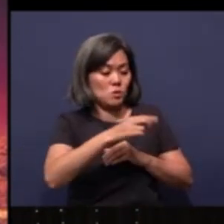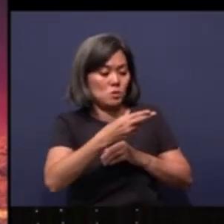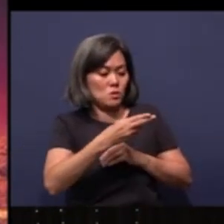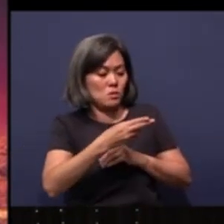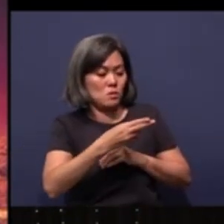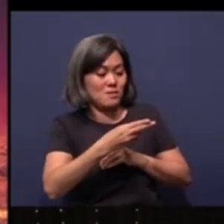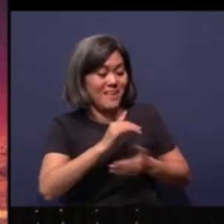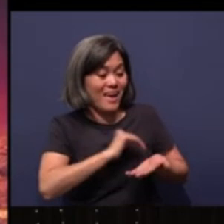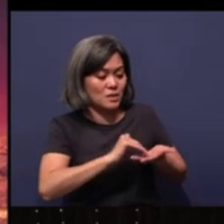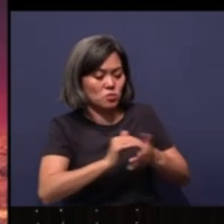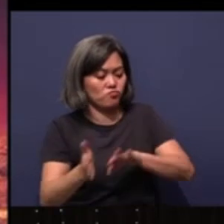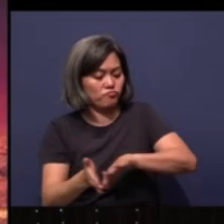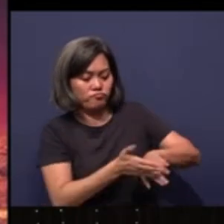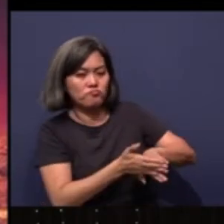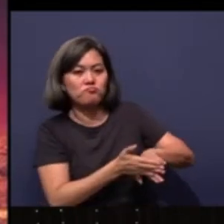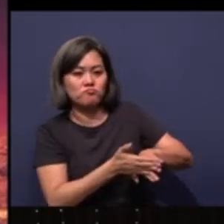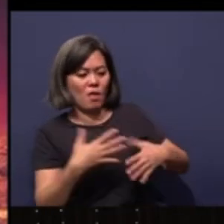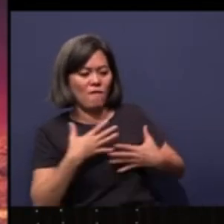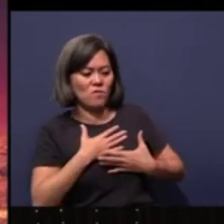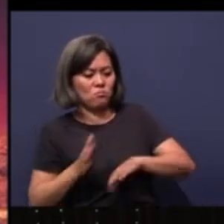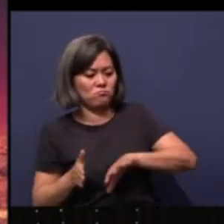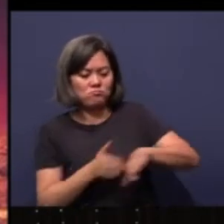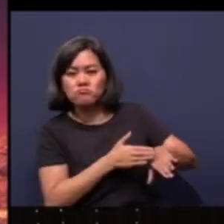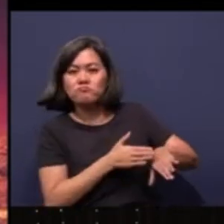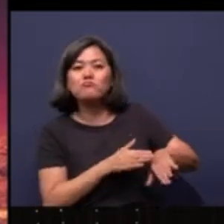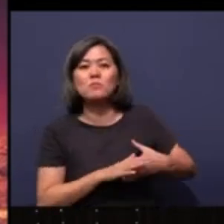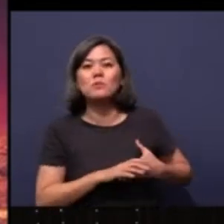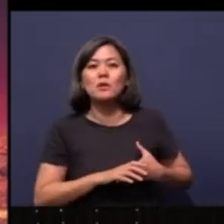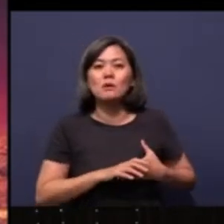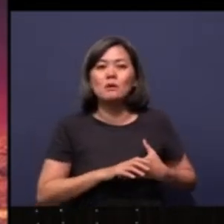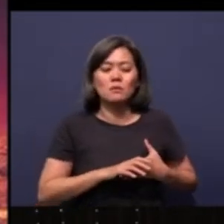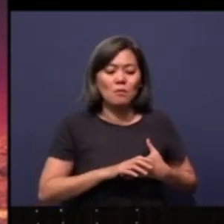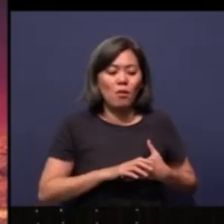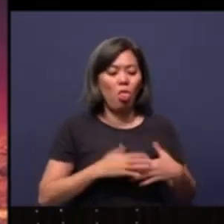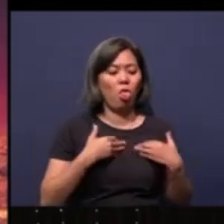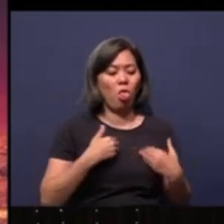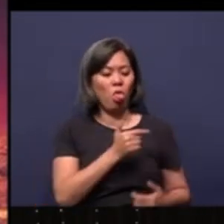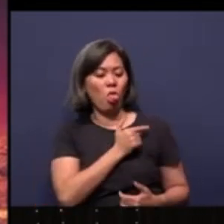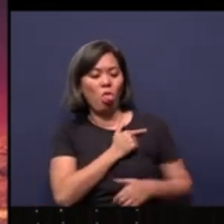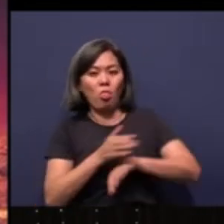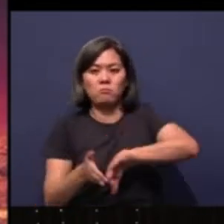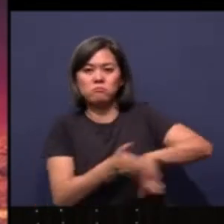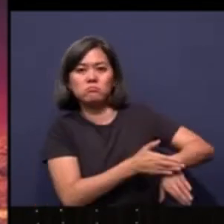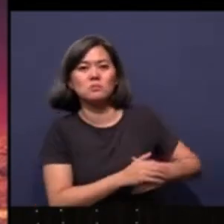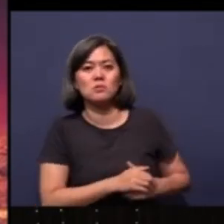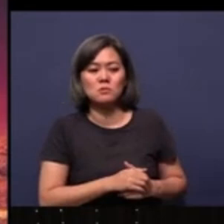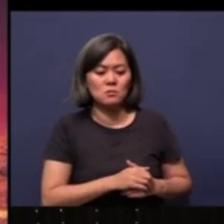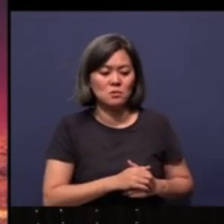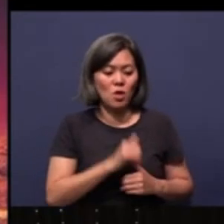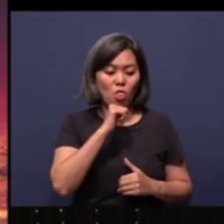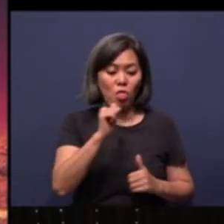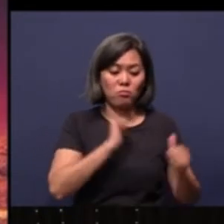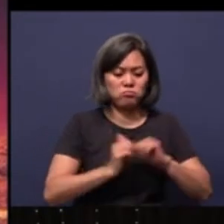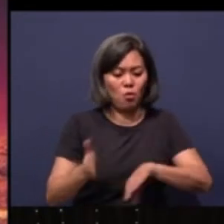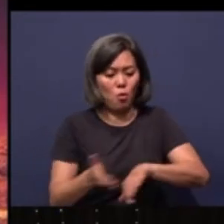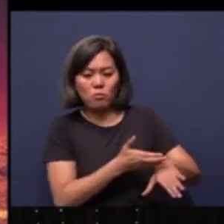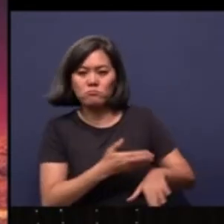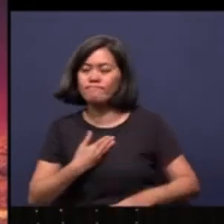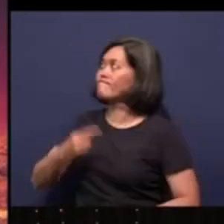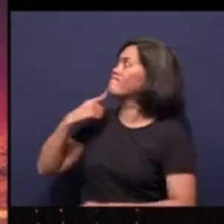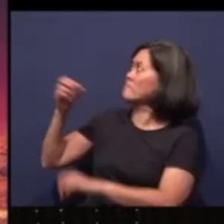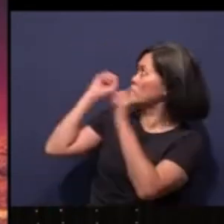excuses. They turned from fear. They turned from their sloth. They turned from inactivity. And they say, okay,